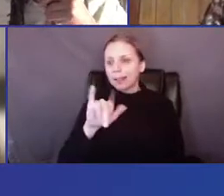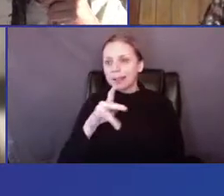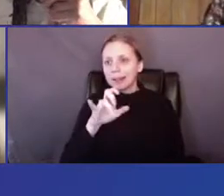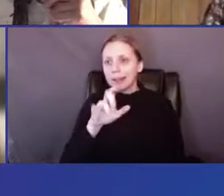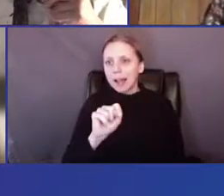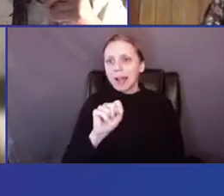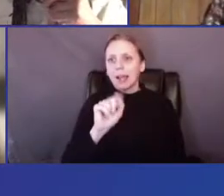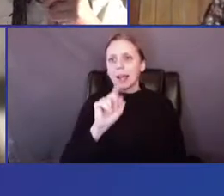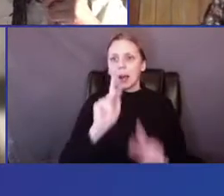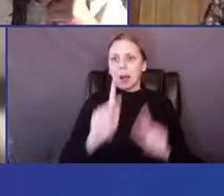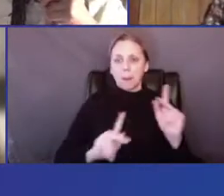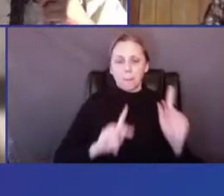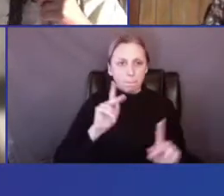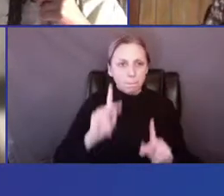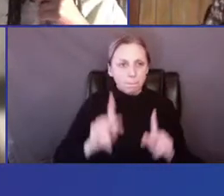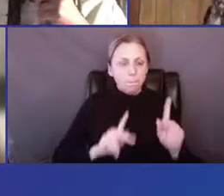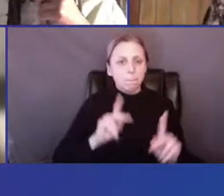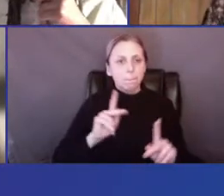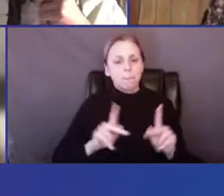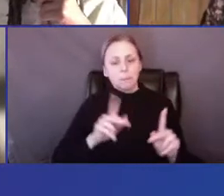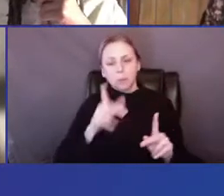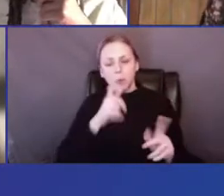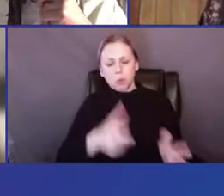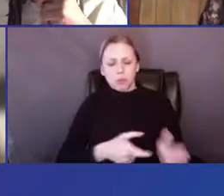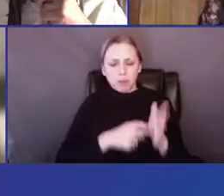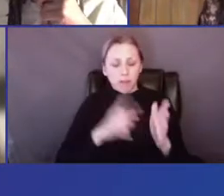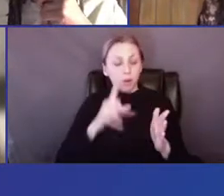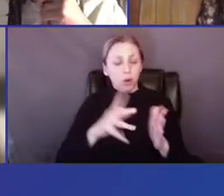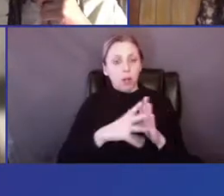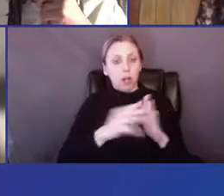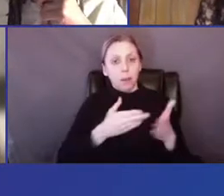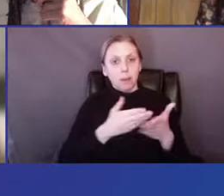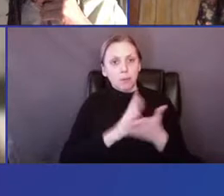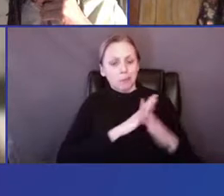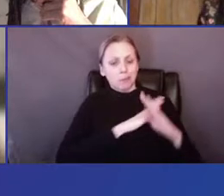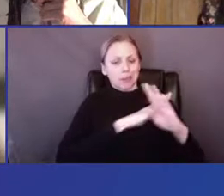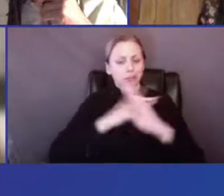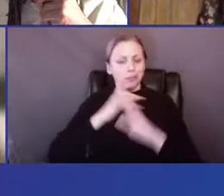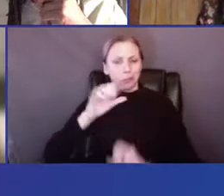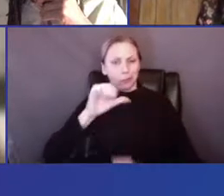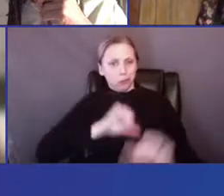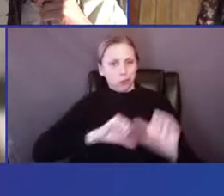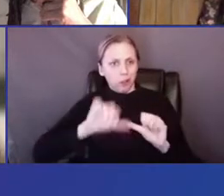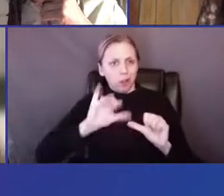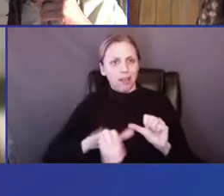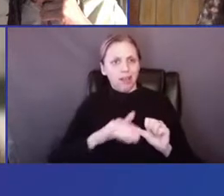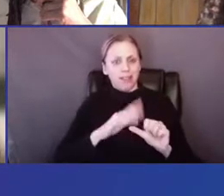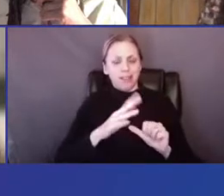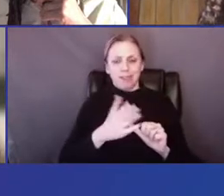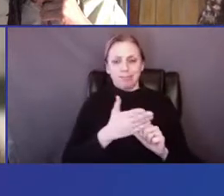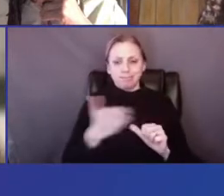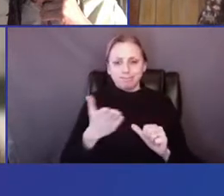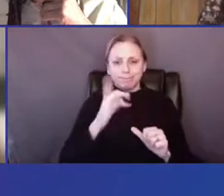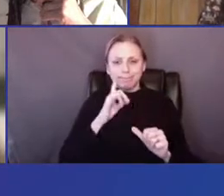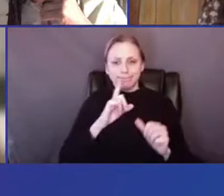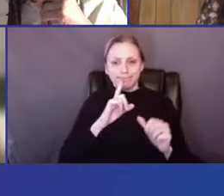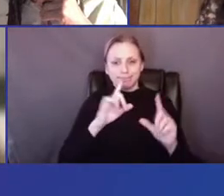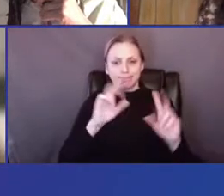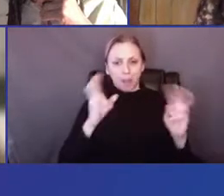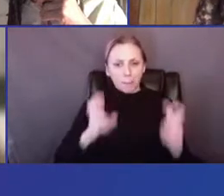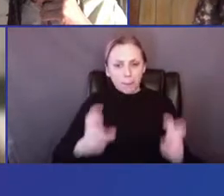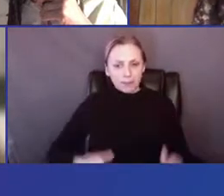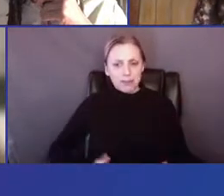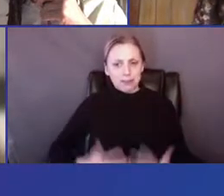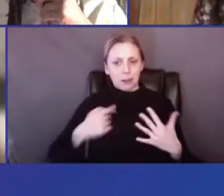demanding, um, copyright protections for one another. These are the kinds of things that inspire me to think that we can